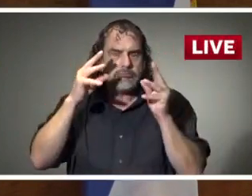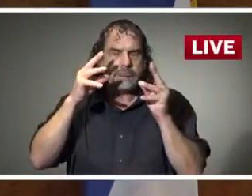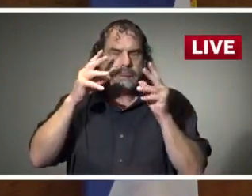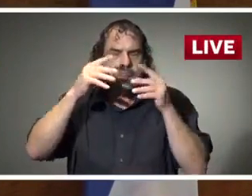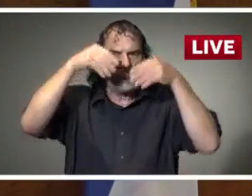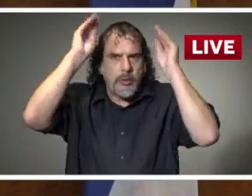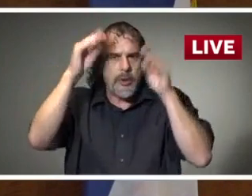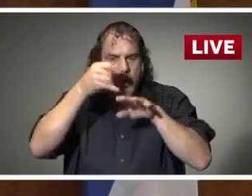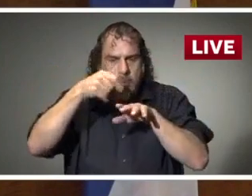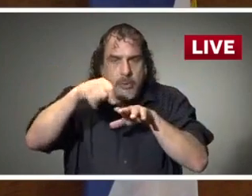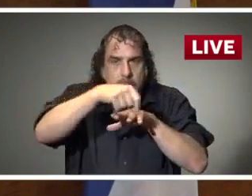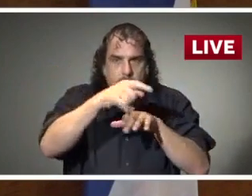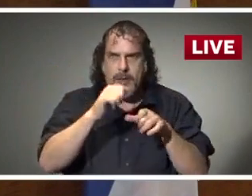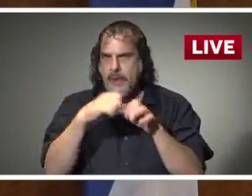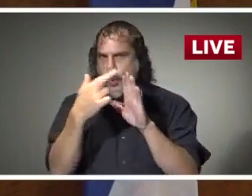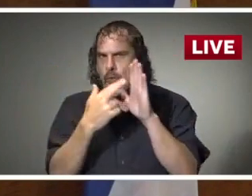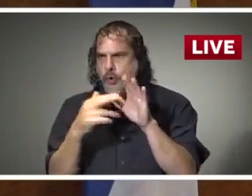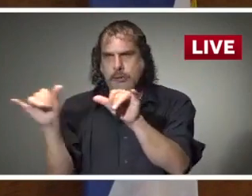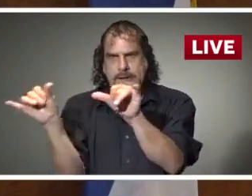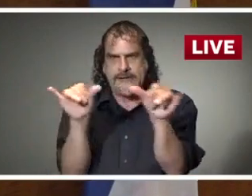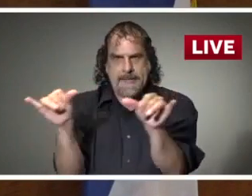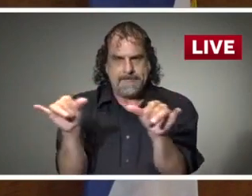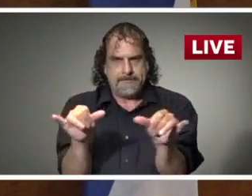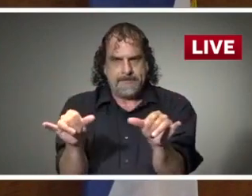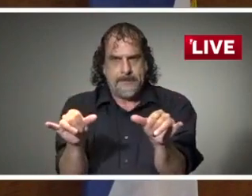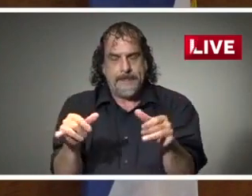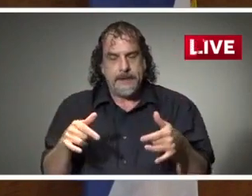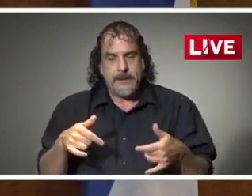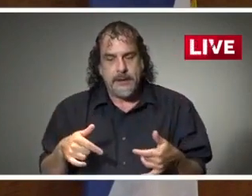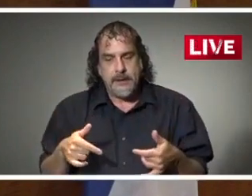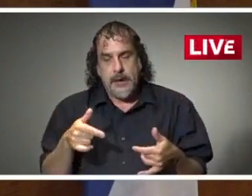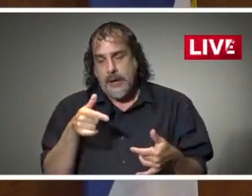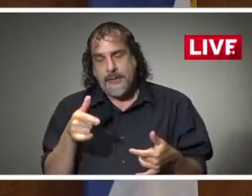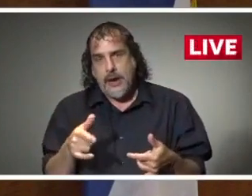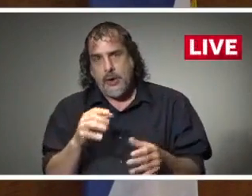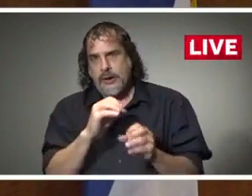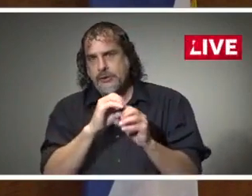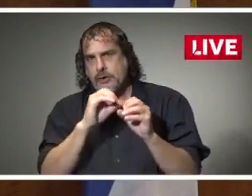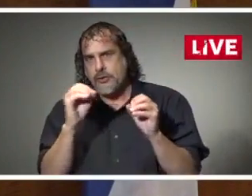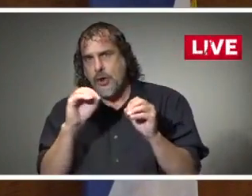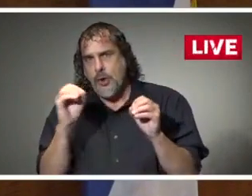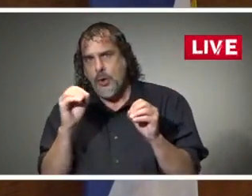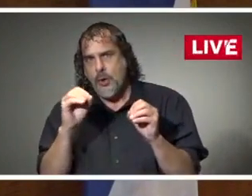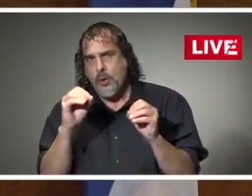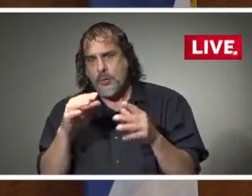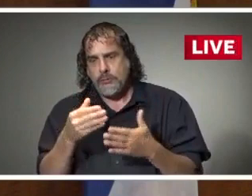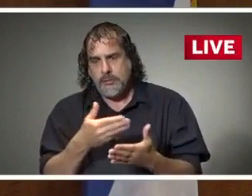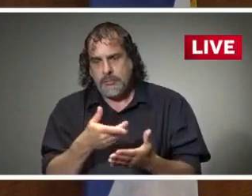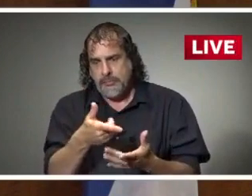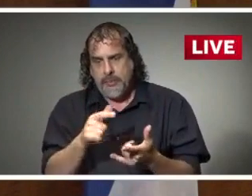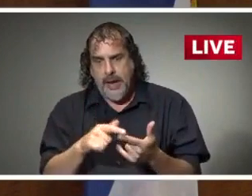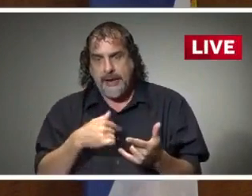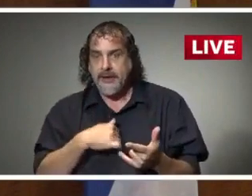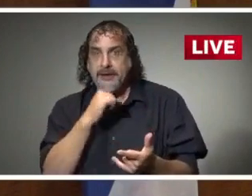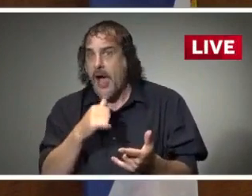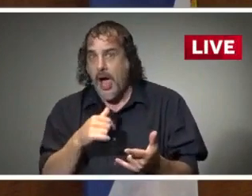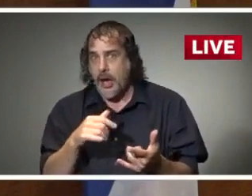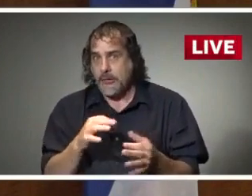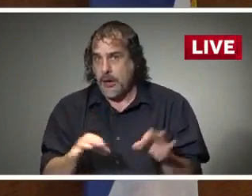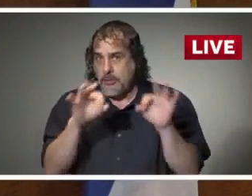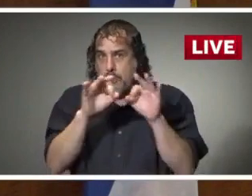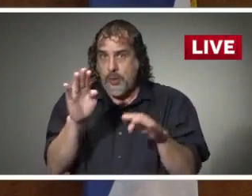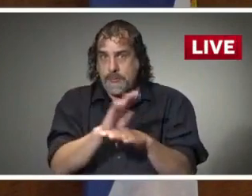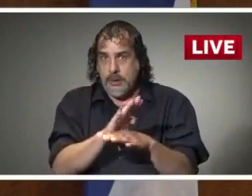It is an effort to affirm that there is no such thing as a non essential business to those workers who rely on its